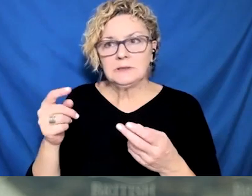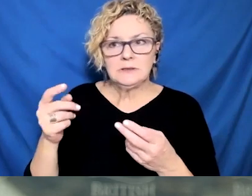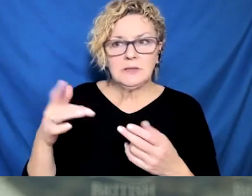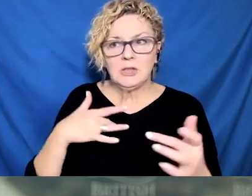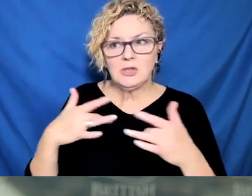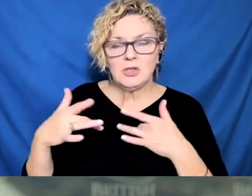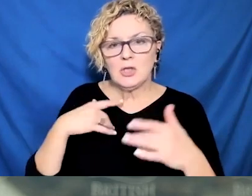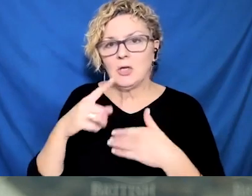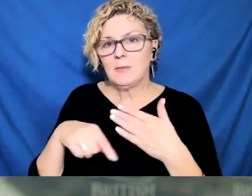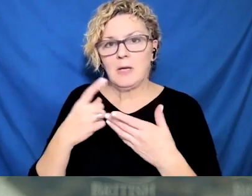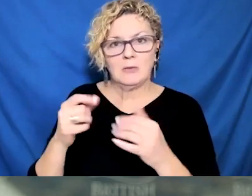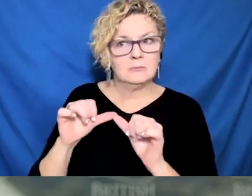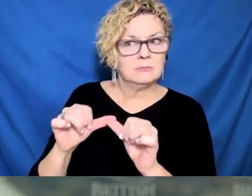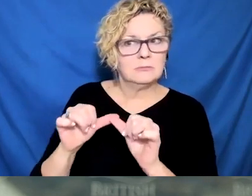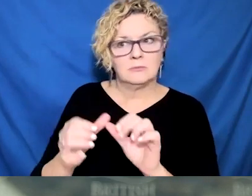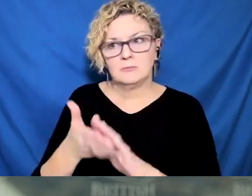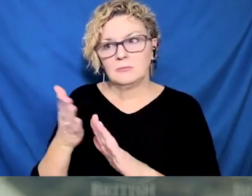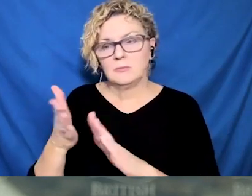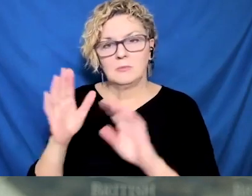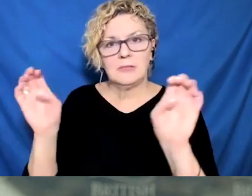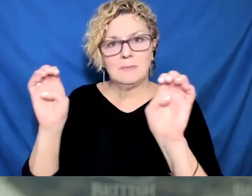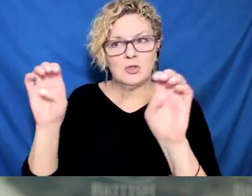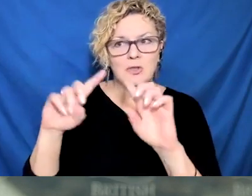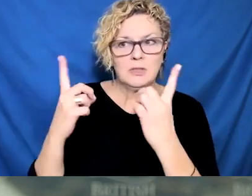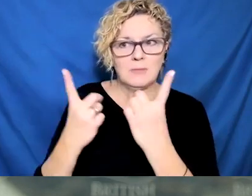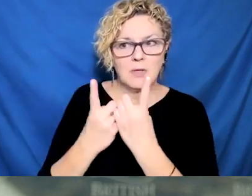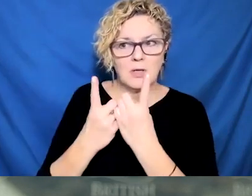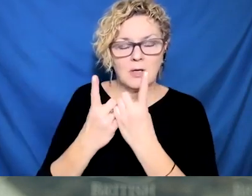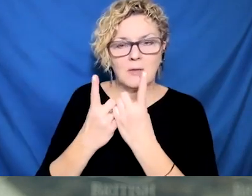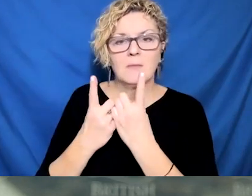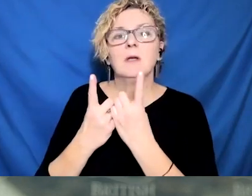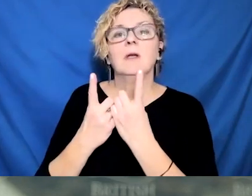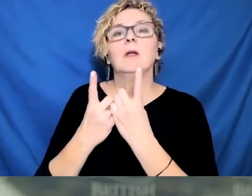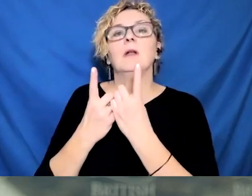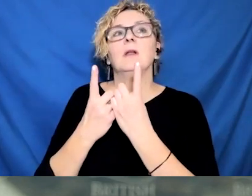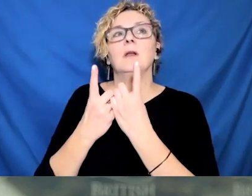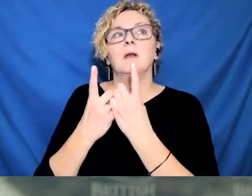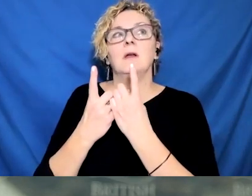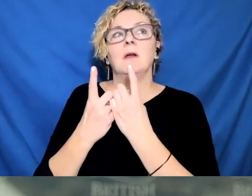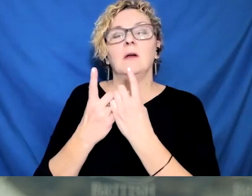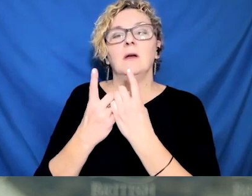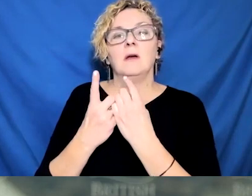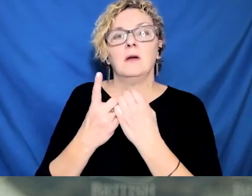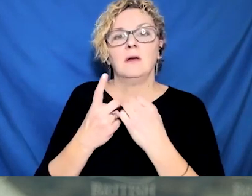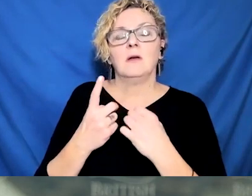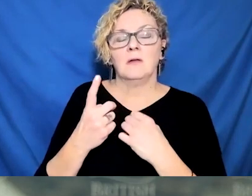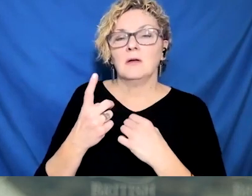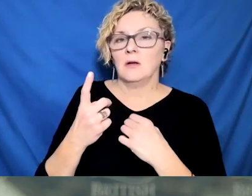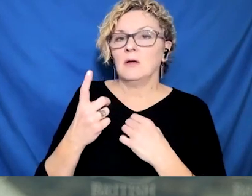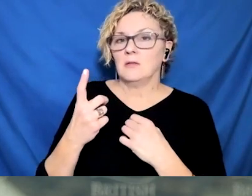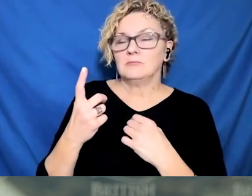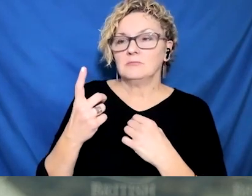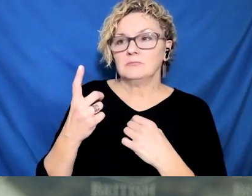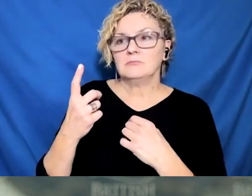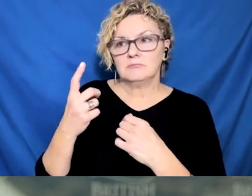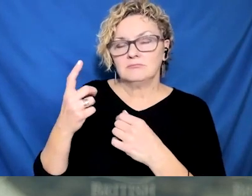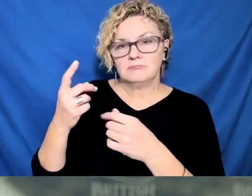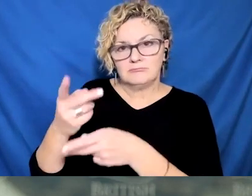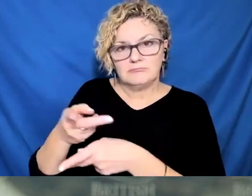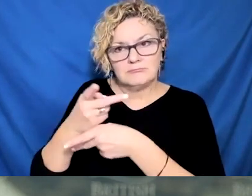And that's what they're doing. So I think, I don't know with respect to the complaints, I'm happy to talk to the mayors. But I can tell you that